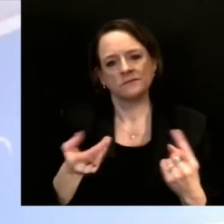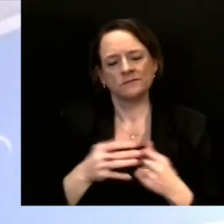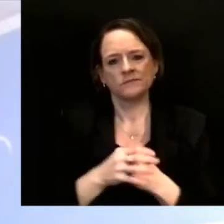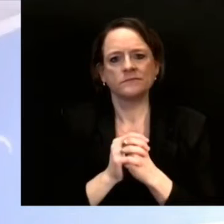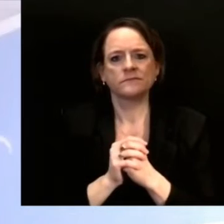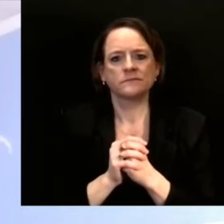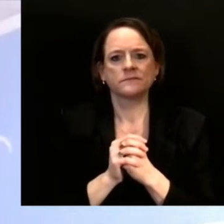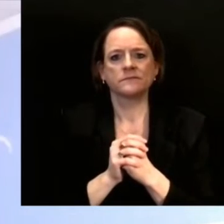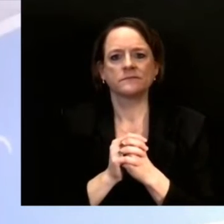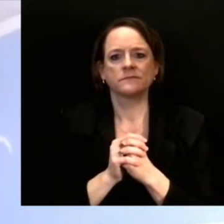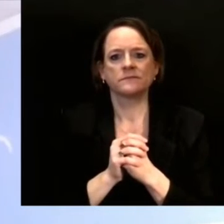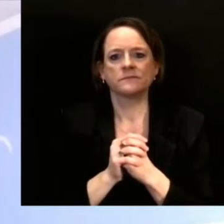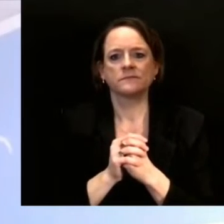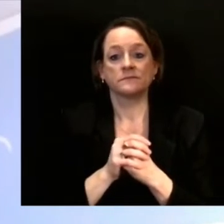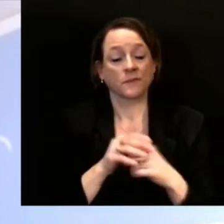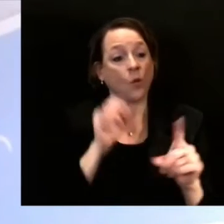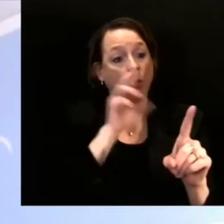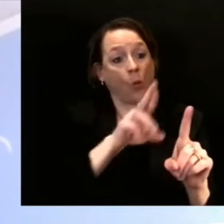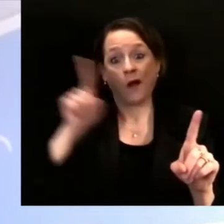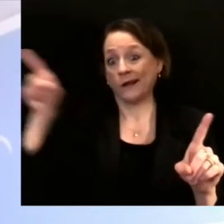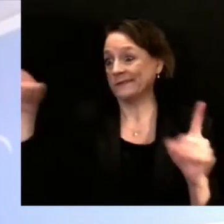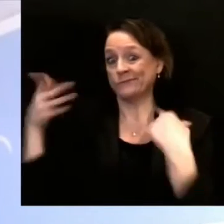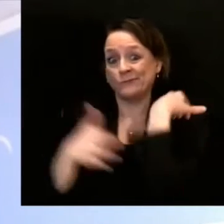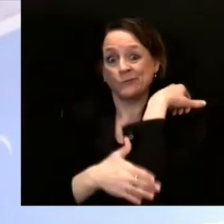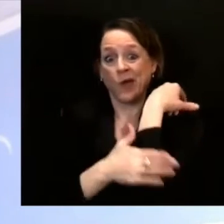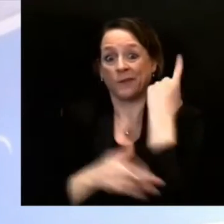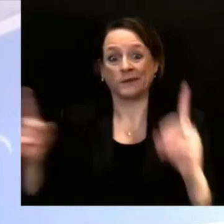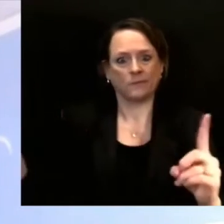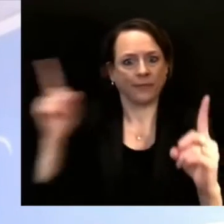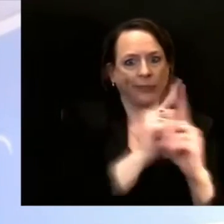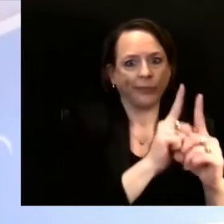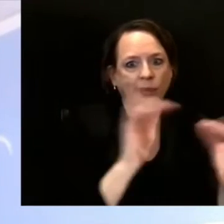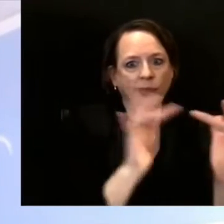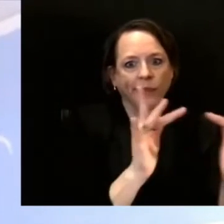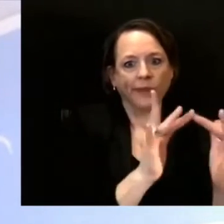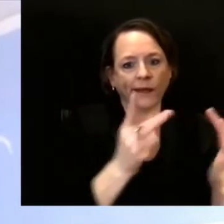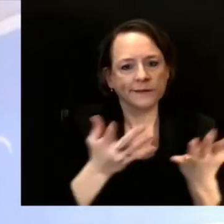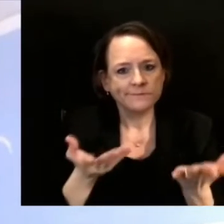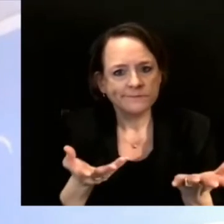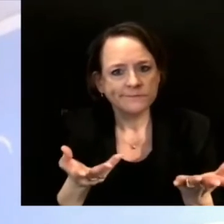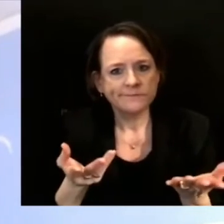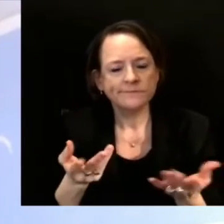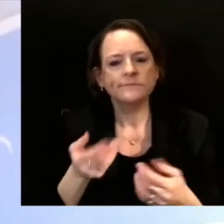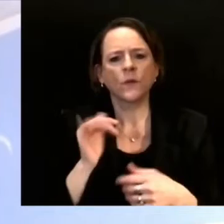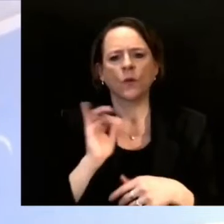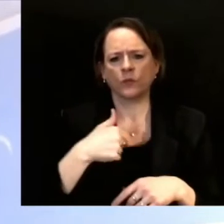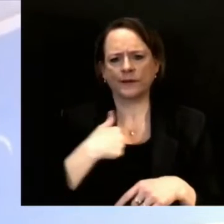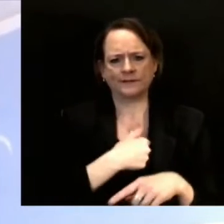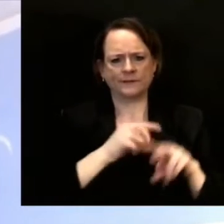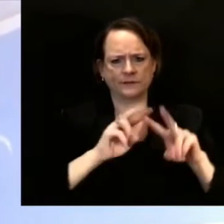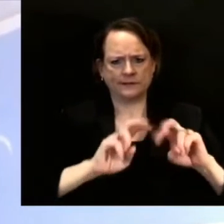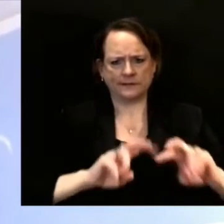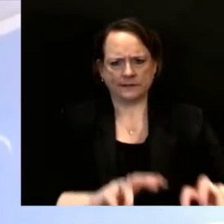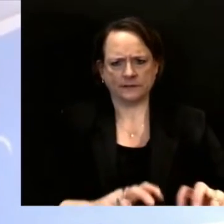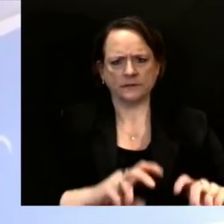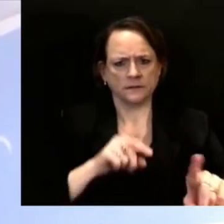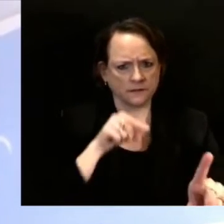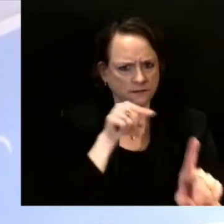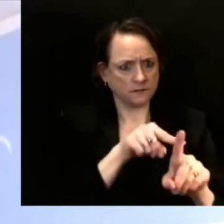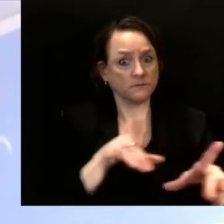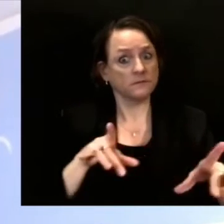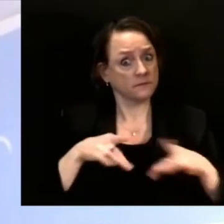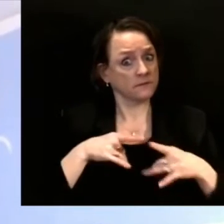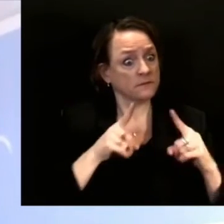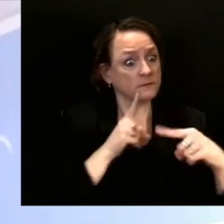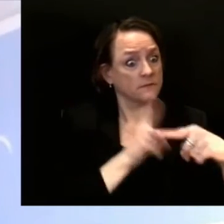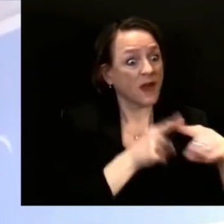And so it's by these types of surveillance methods that are ongoing, both for COVID, but also for influenza, that we are